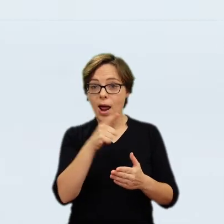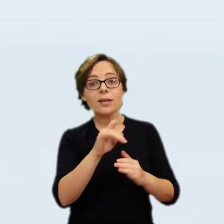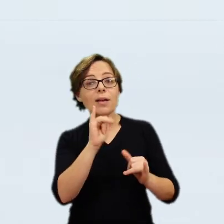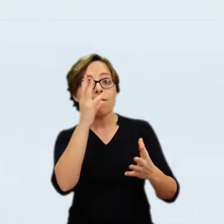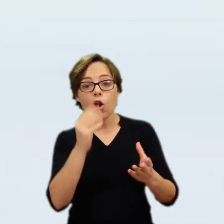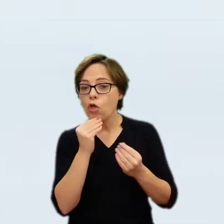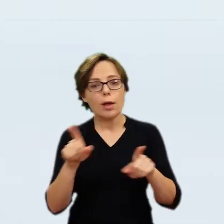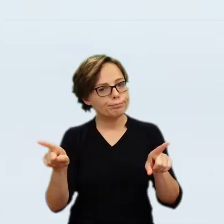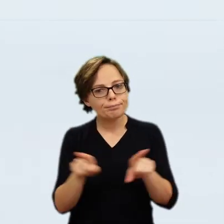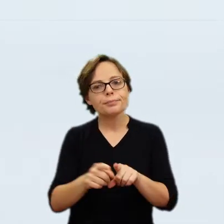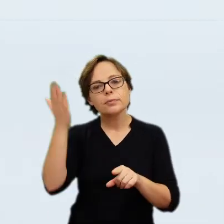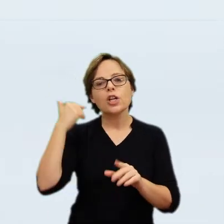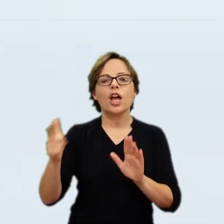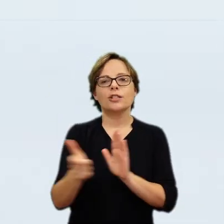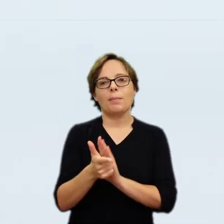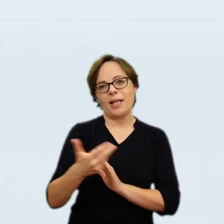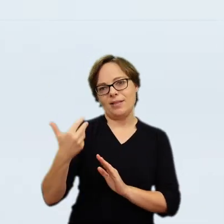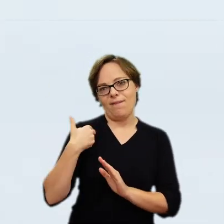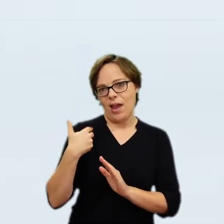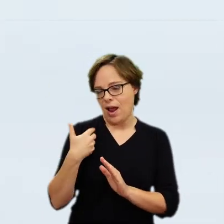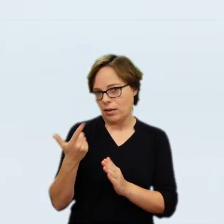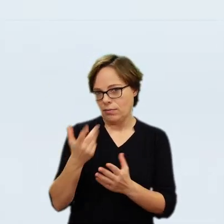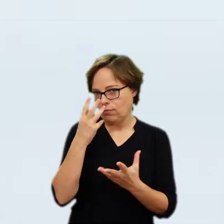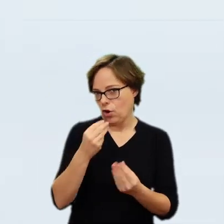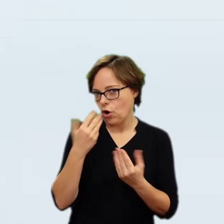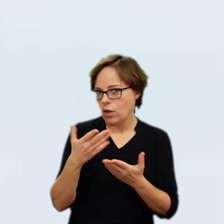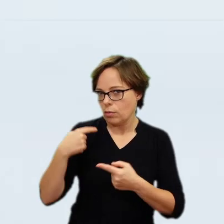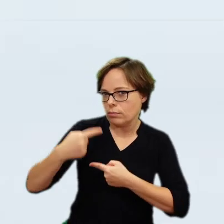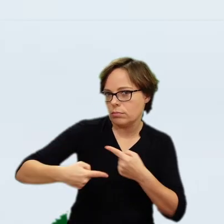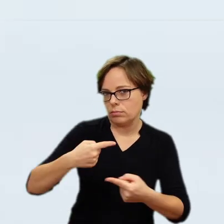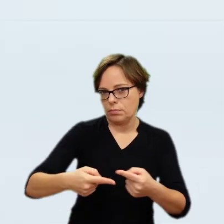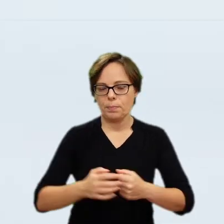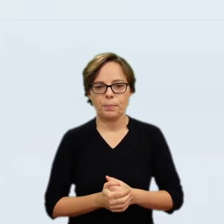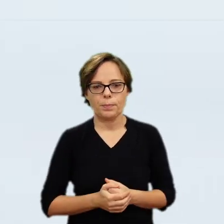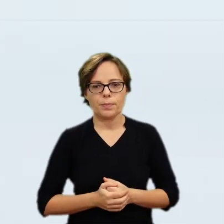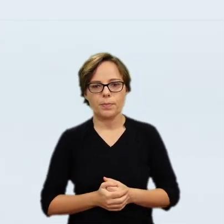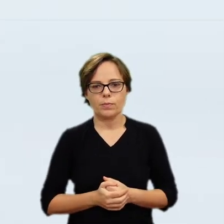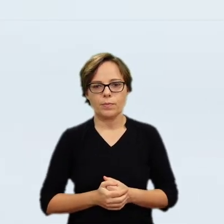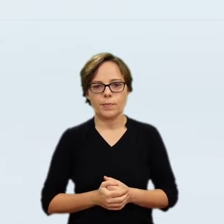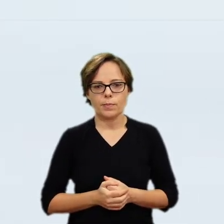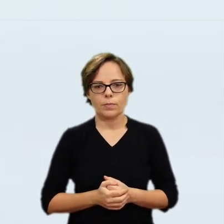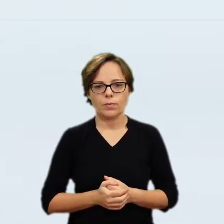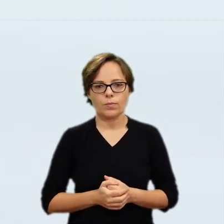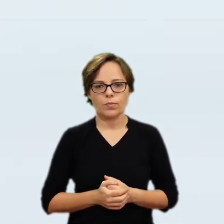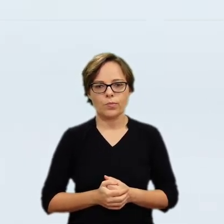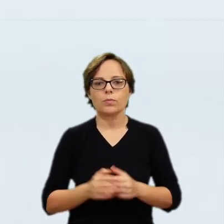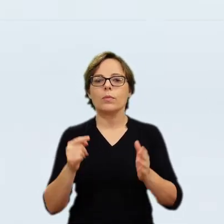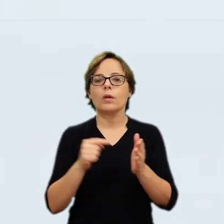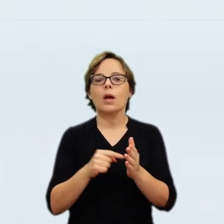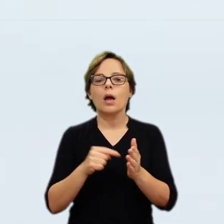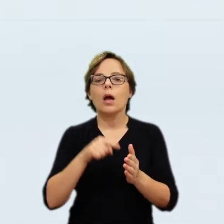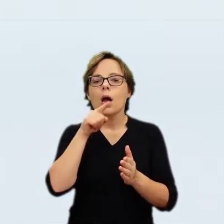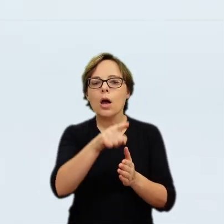1633 and that of Krzysztof Opalinski in Paris in October 1645. Upon witnessing